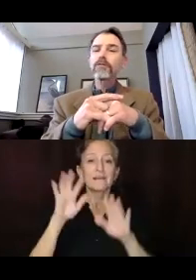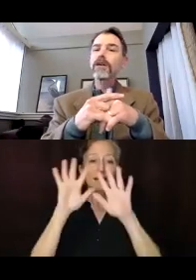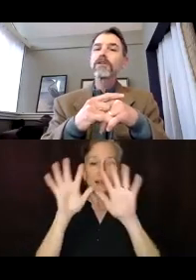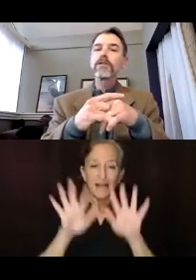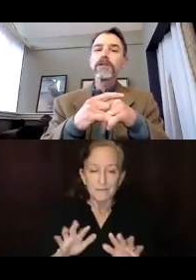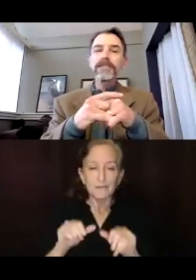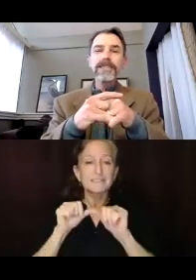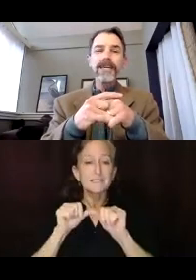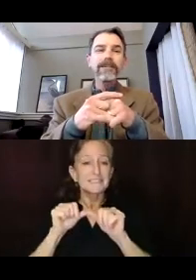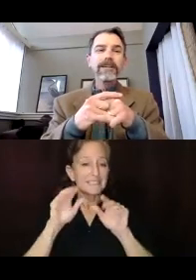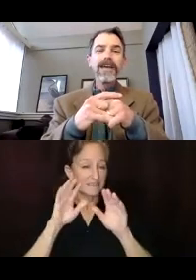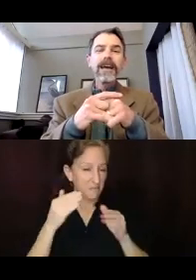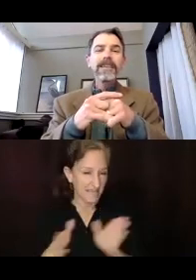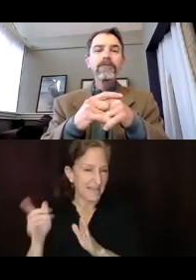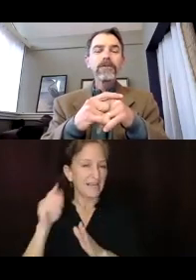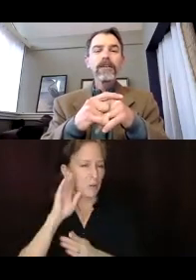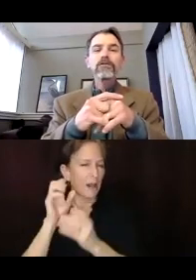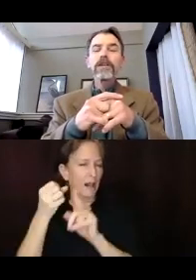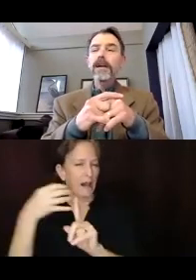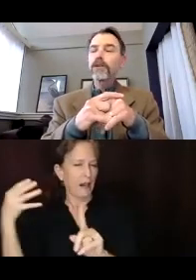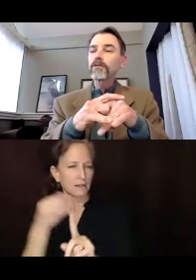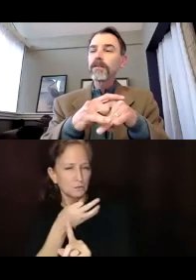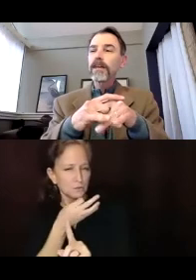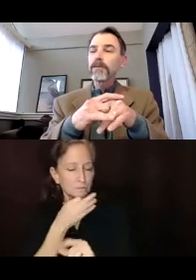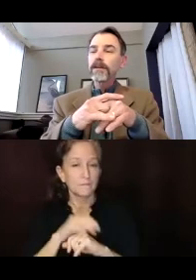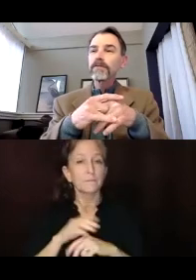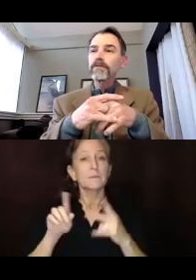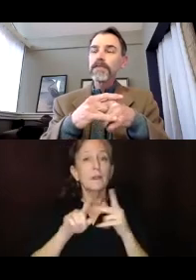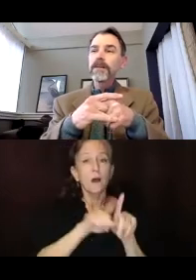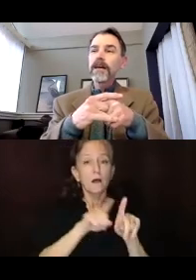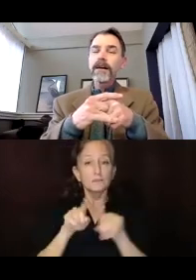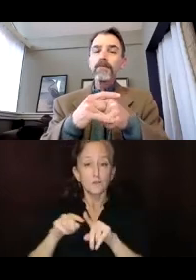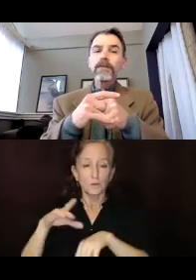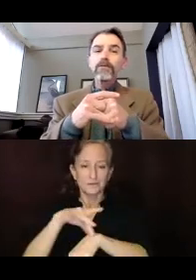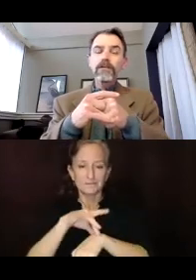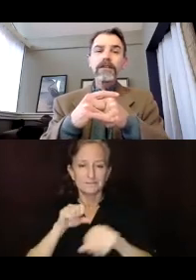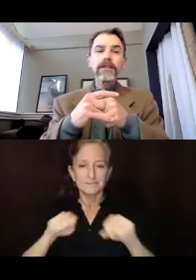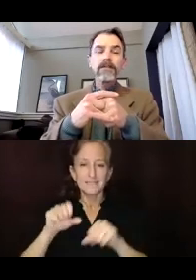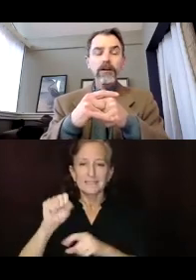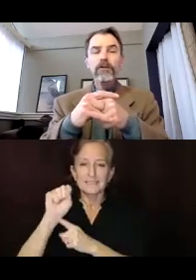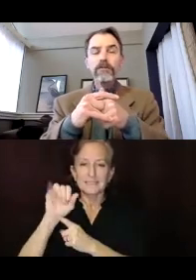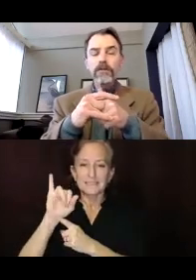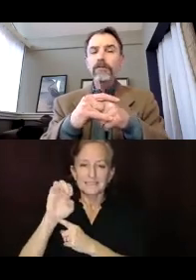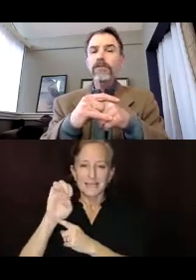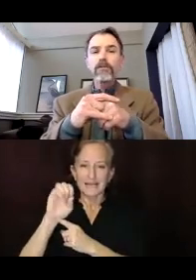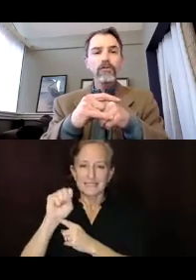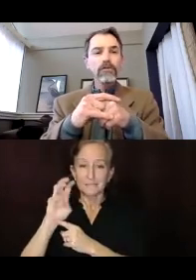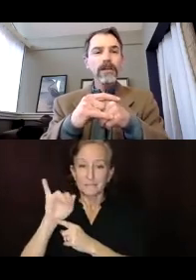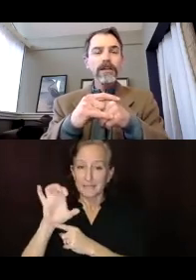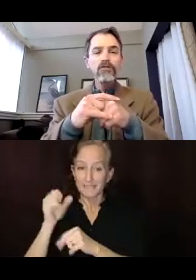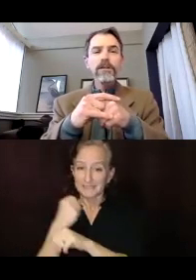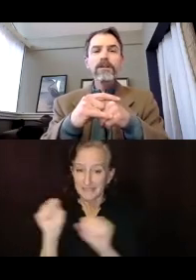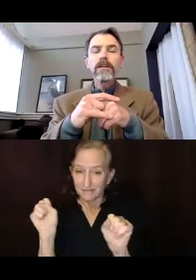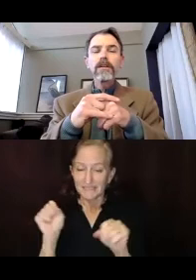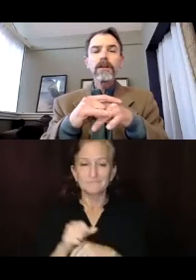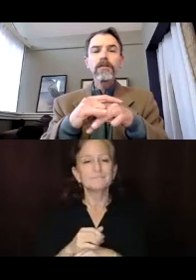plan, which I will go into detail. And then we also do a lot of work around seismic safety. We're thinking, you know, San Francisco is earthquake